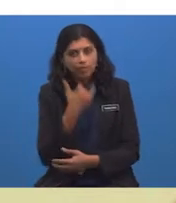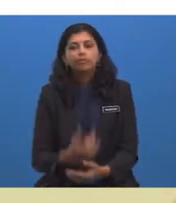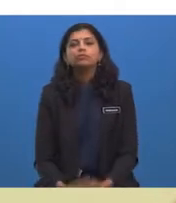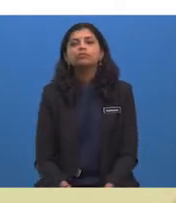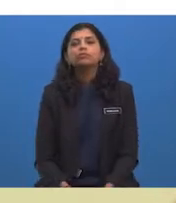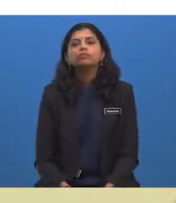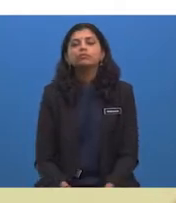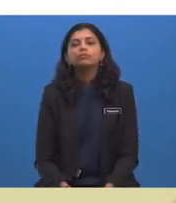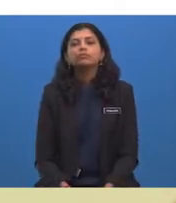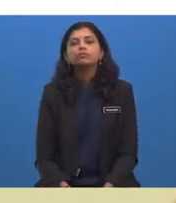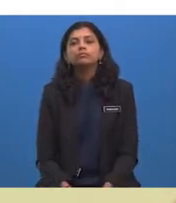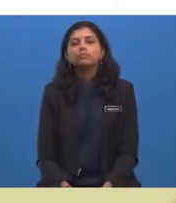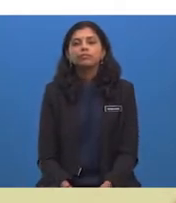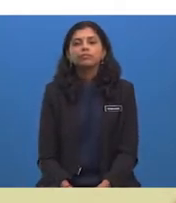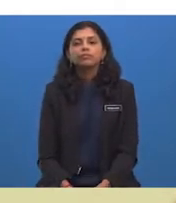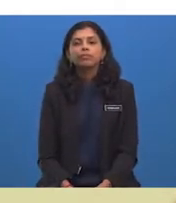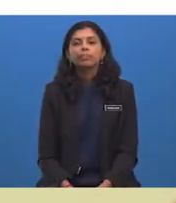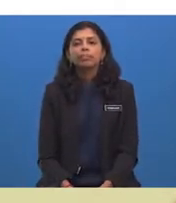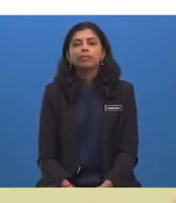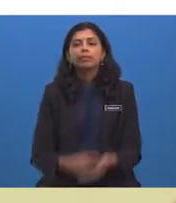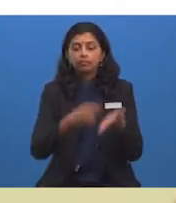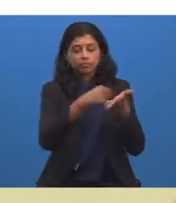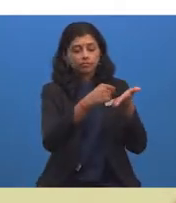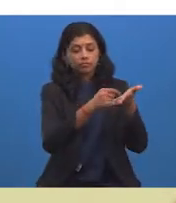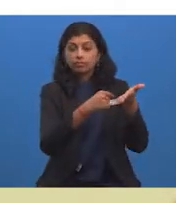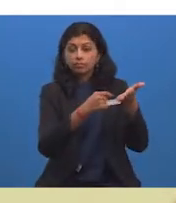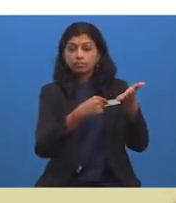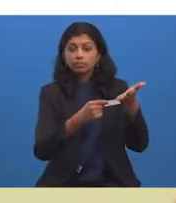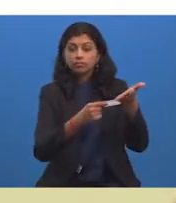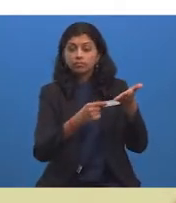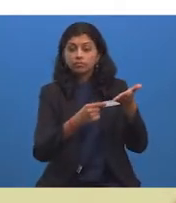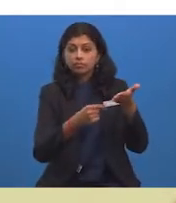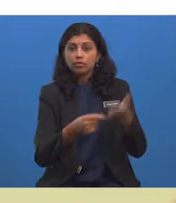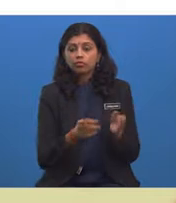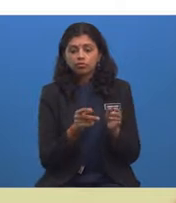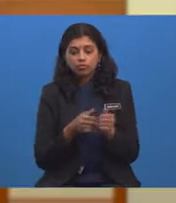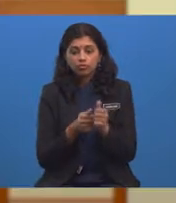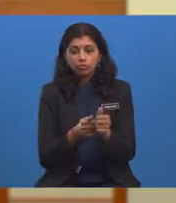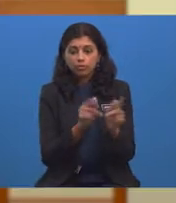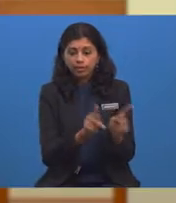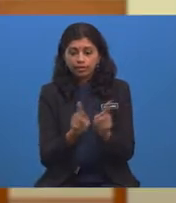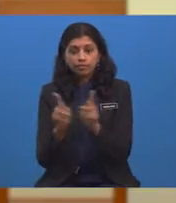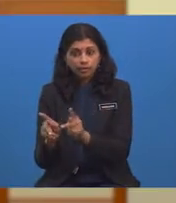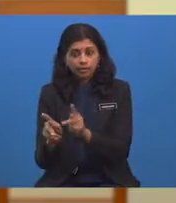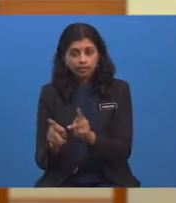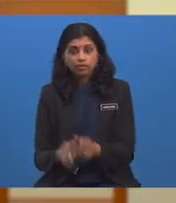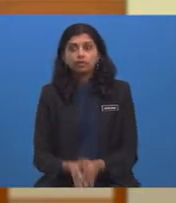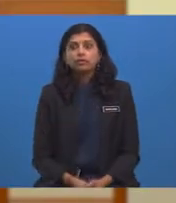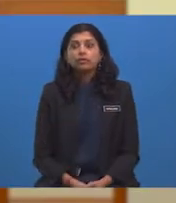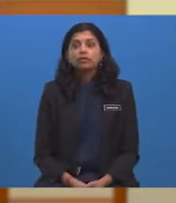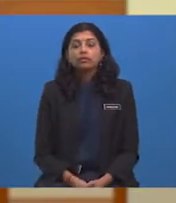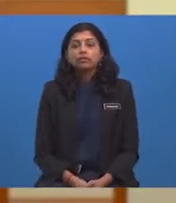She made sure that she had followed the plan, all the while